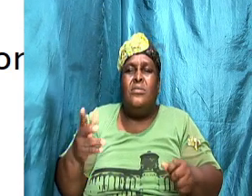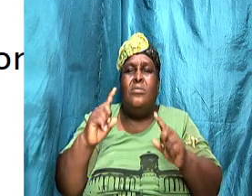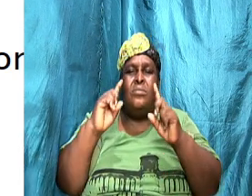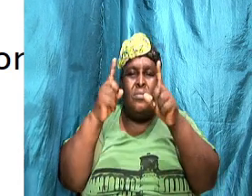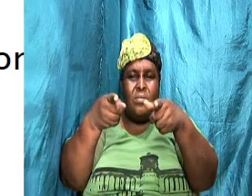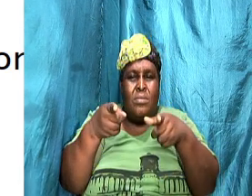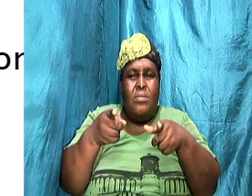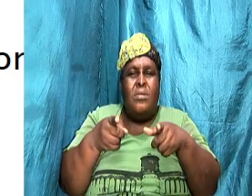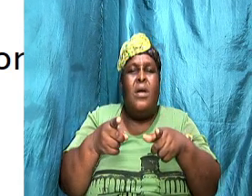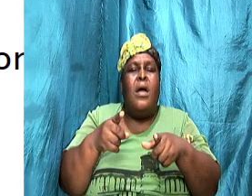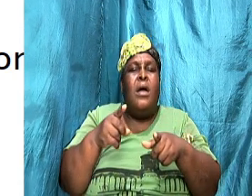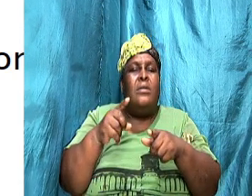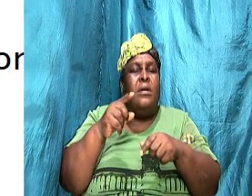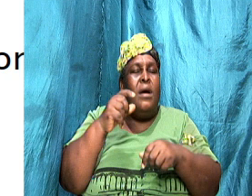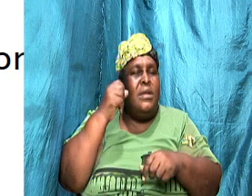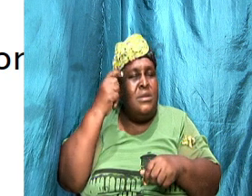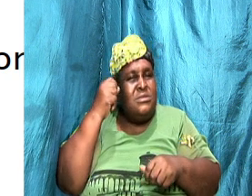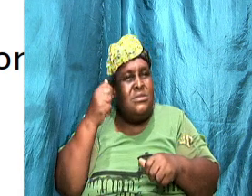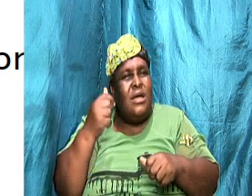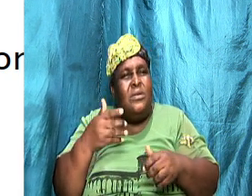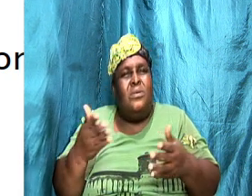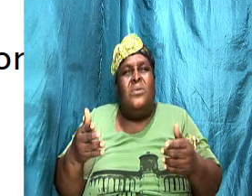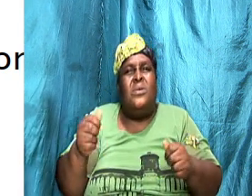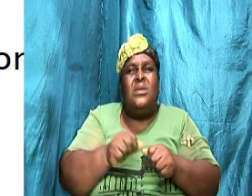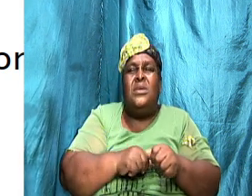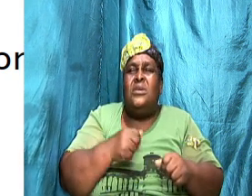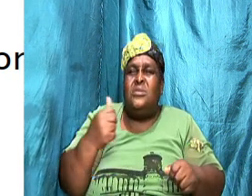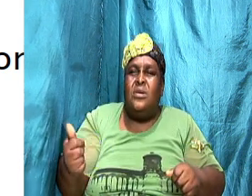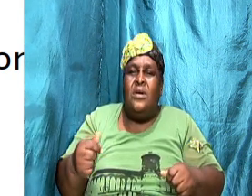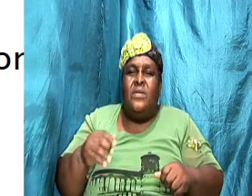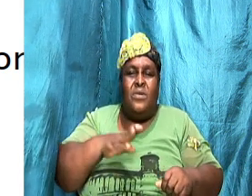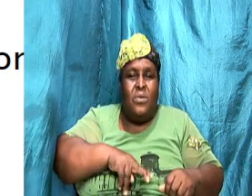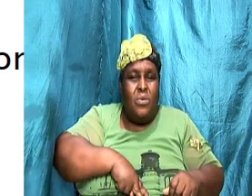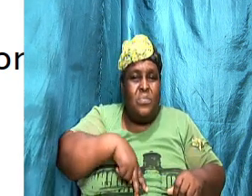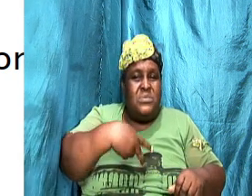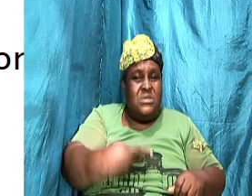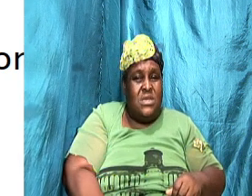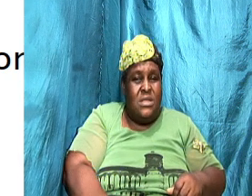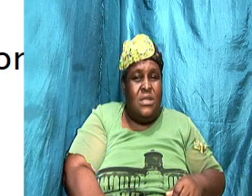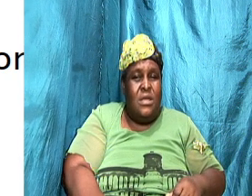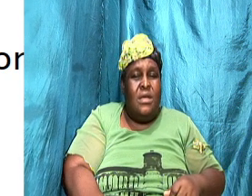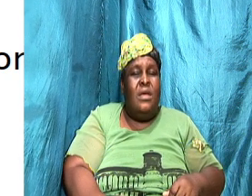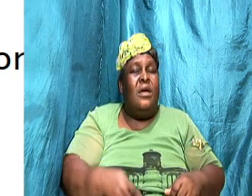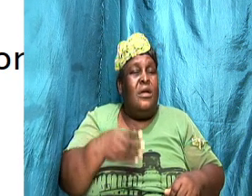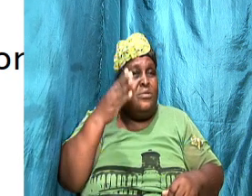makes each other upset know what it is that we like and what it is that we dislike